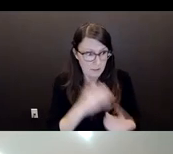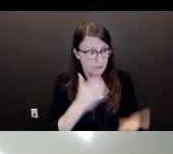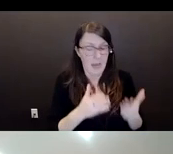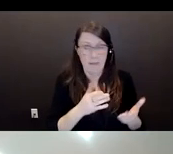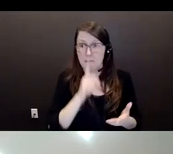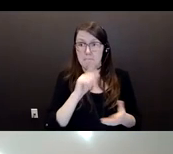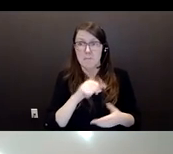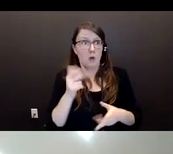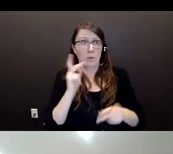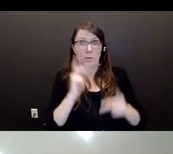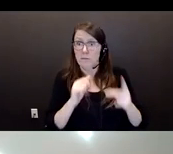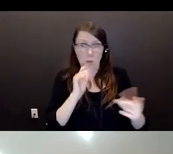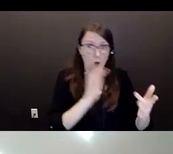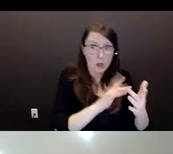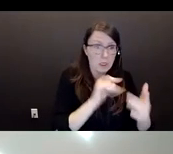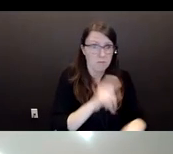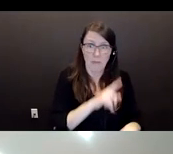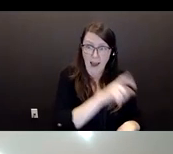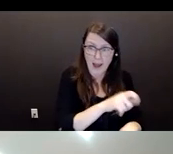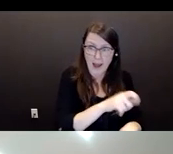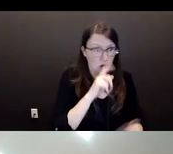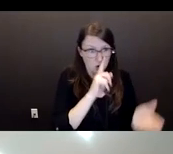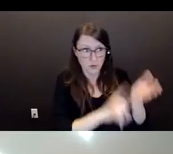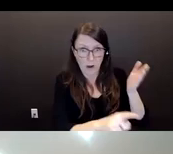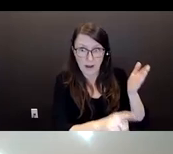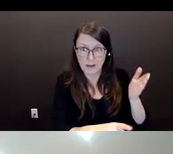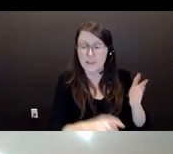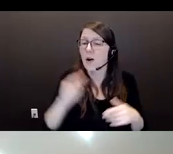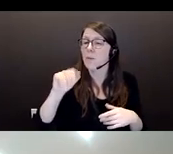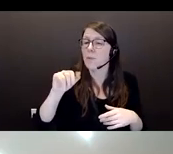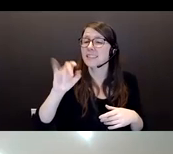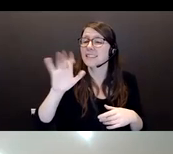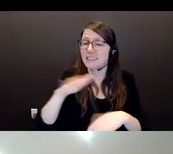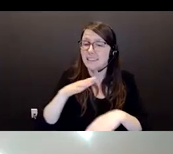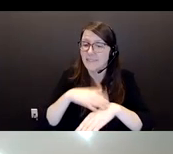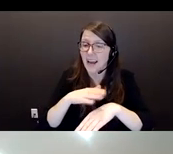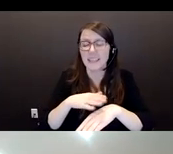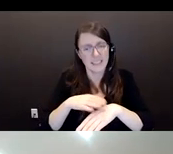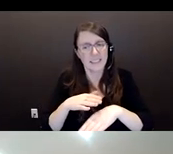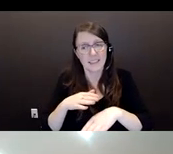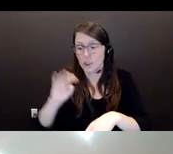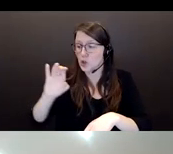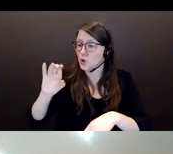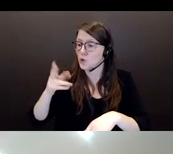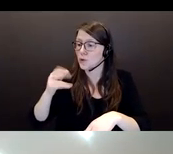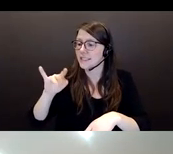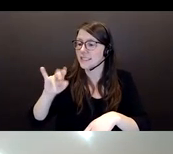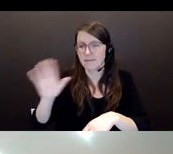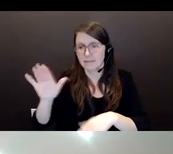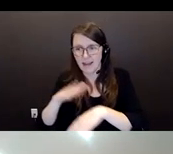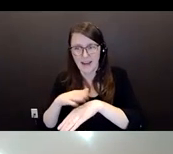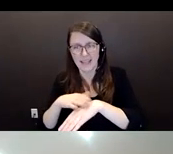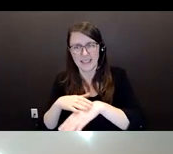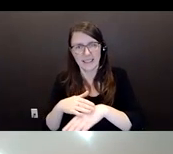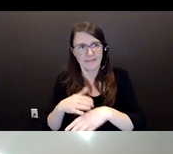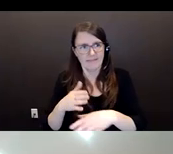or ask them the question. So, you know, taking Martin's advice is quite and Christine's advice is, you know, welcomed,